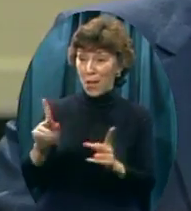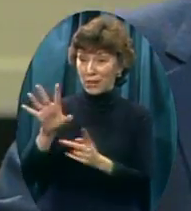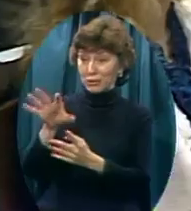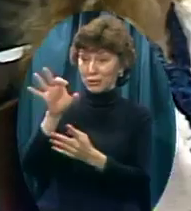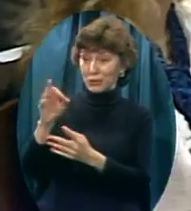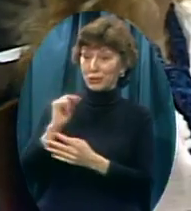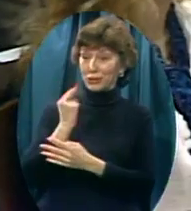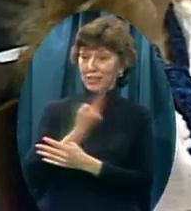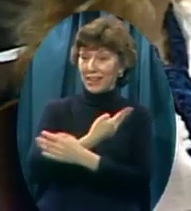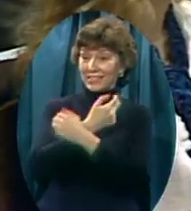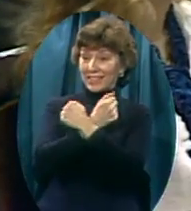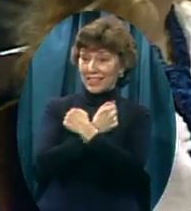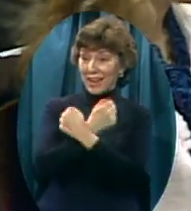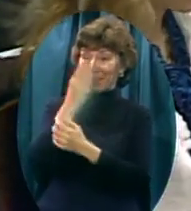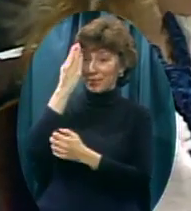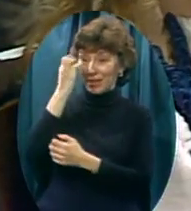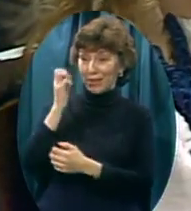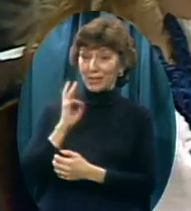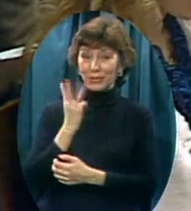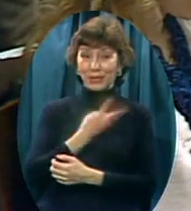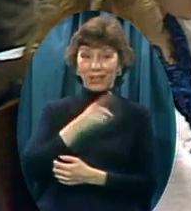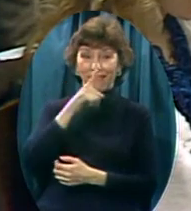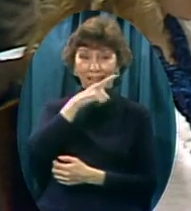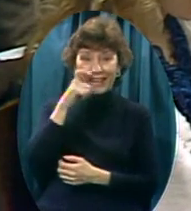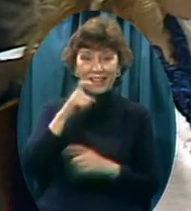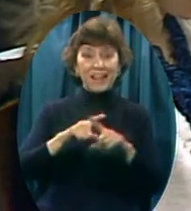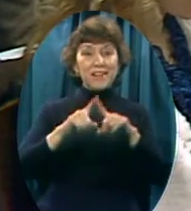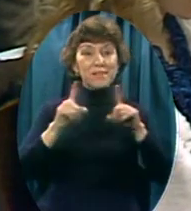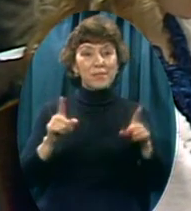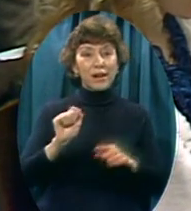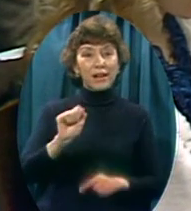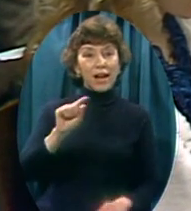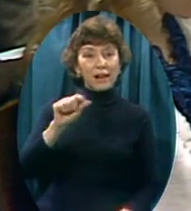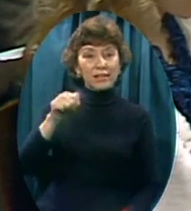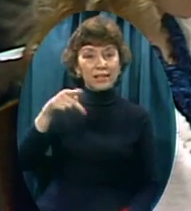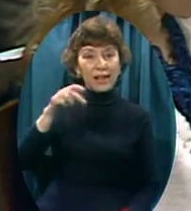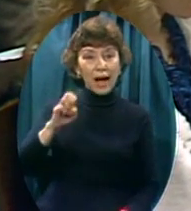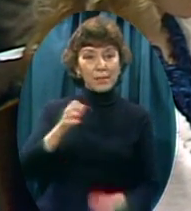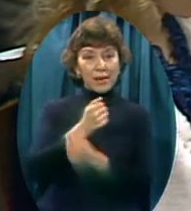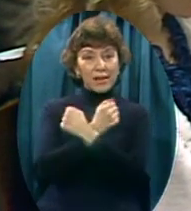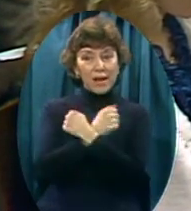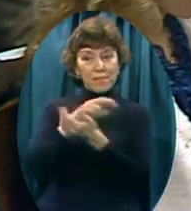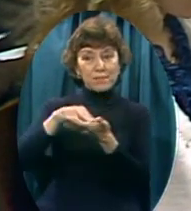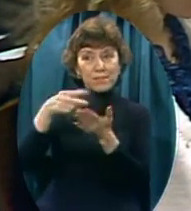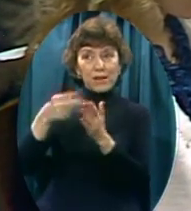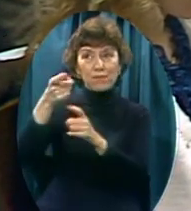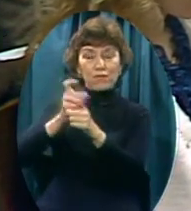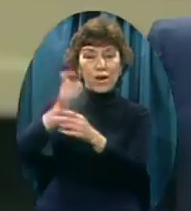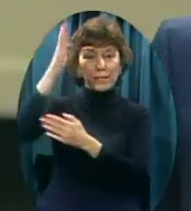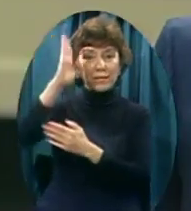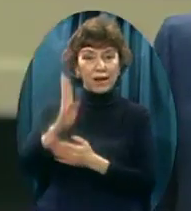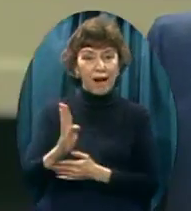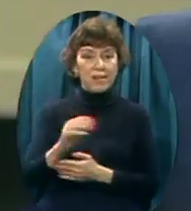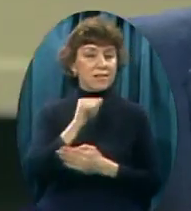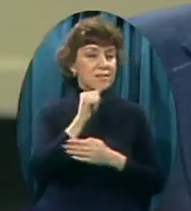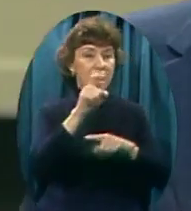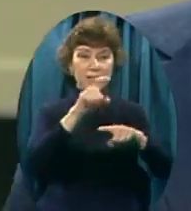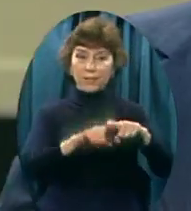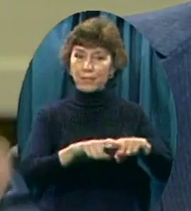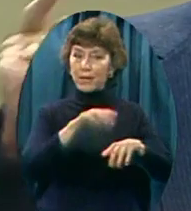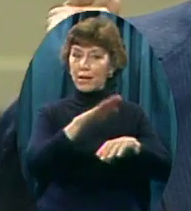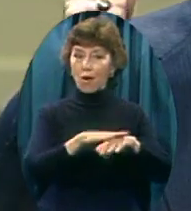time Agape love Has nothing to do With appearance And beauty For here we see In 1 Corinthians 13